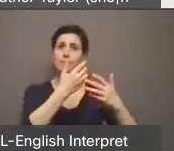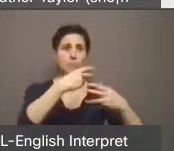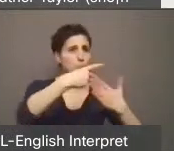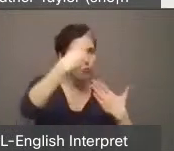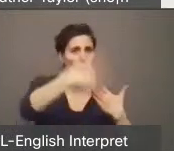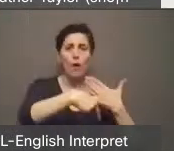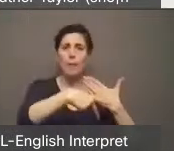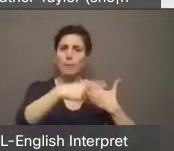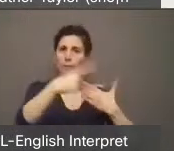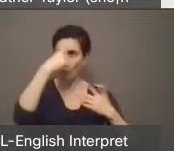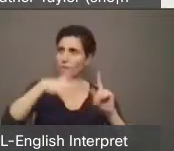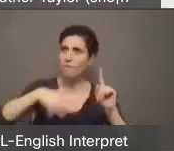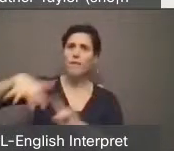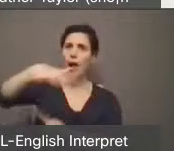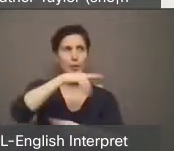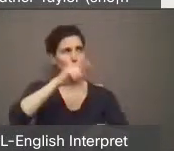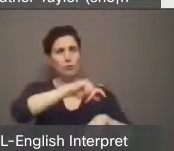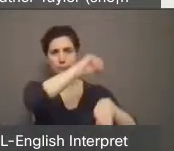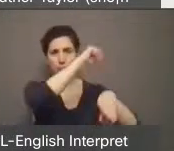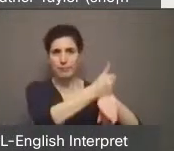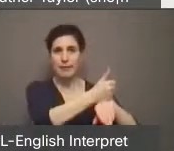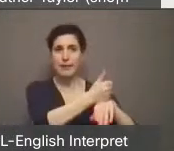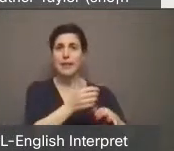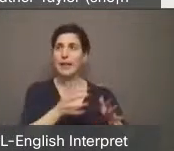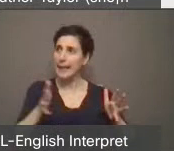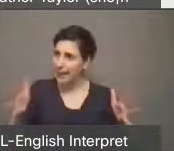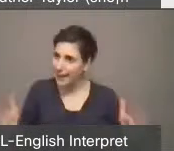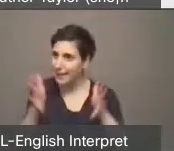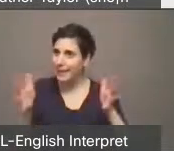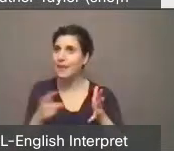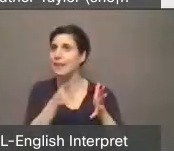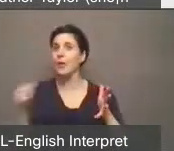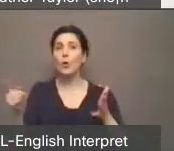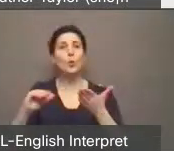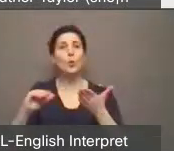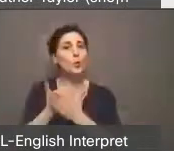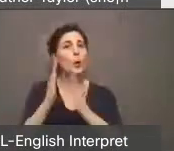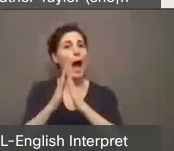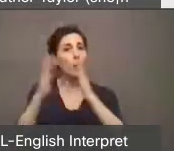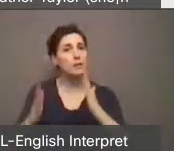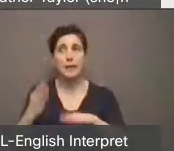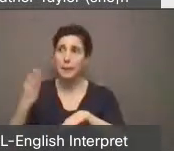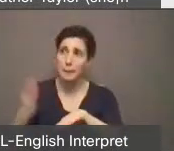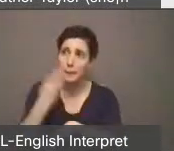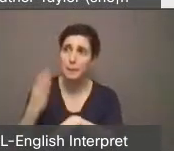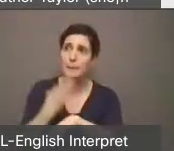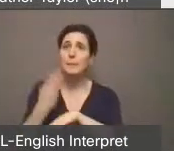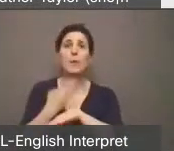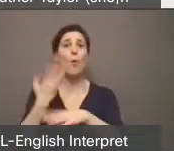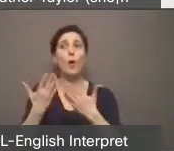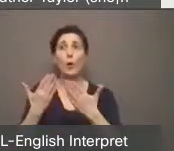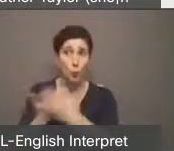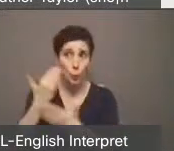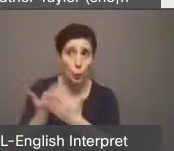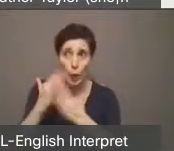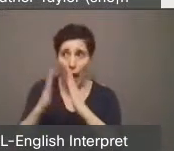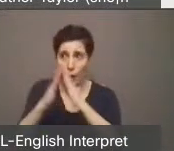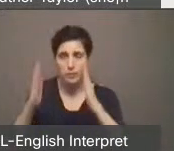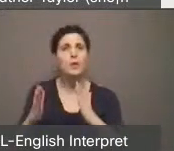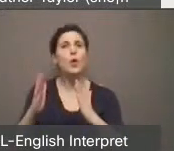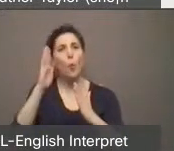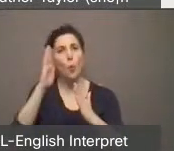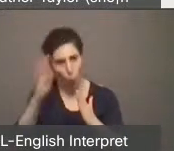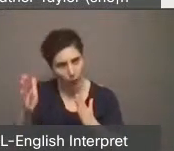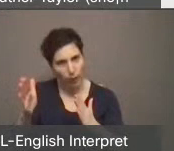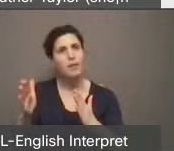This would ensure that when residential rebuilds are a necessity, there would be immediate information